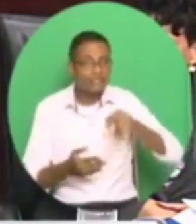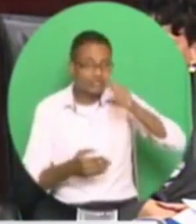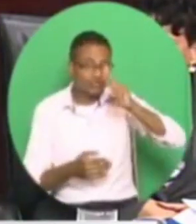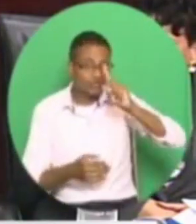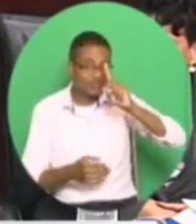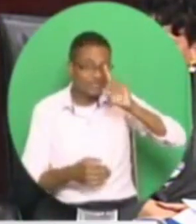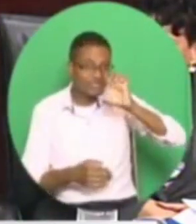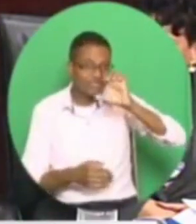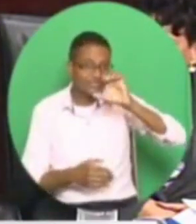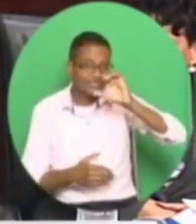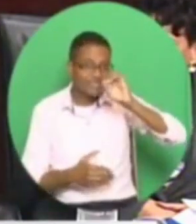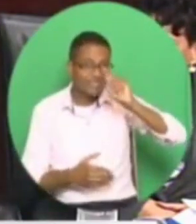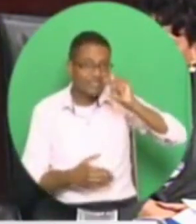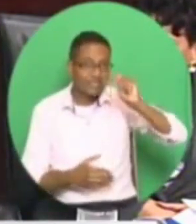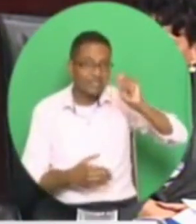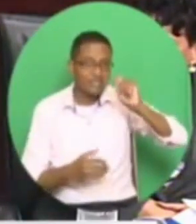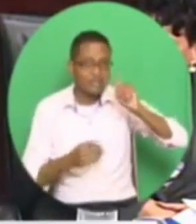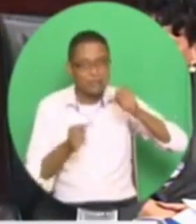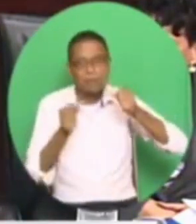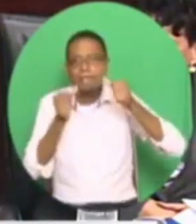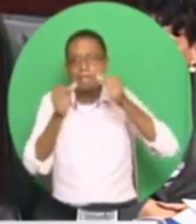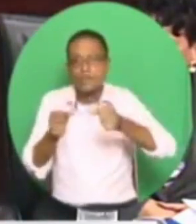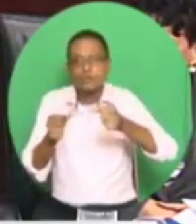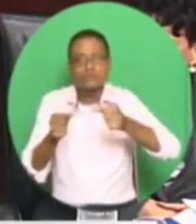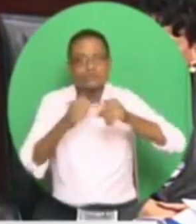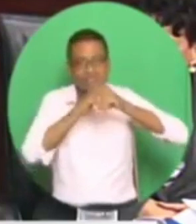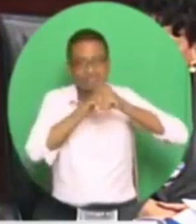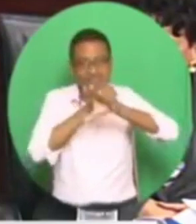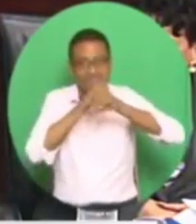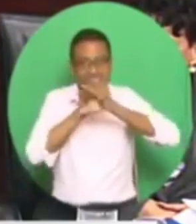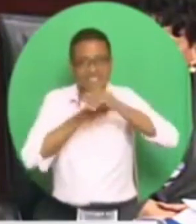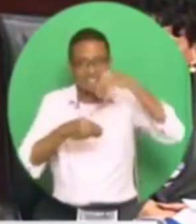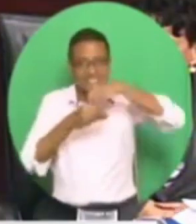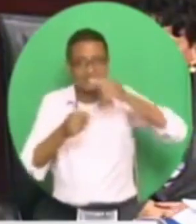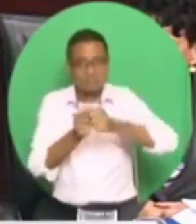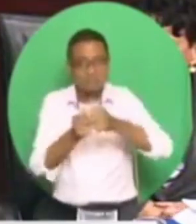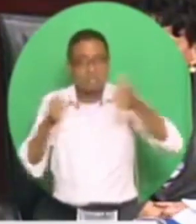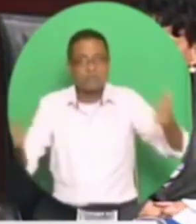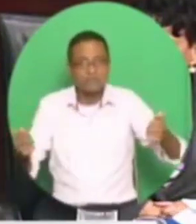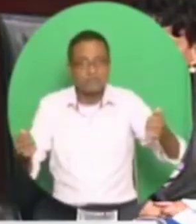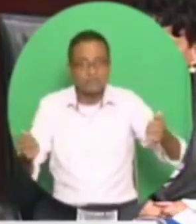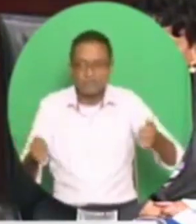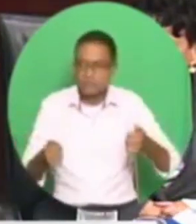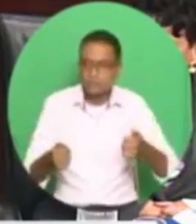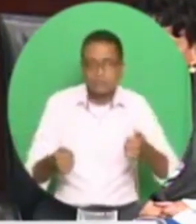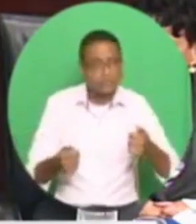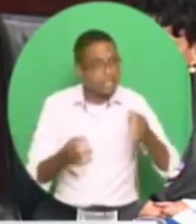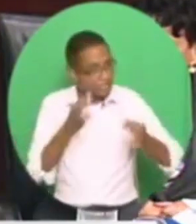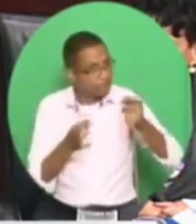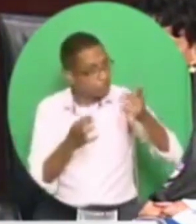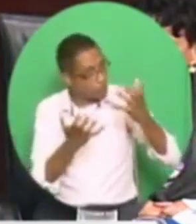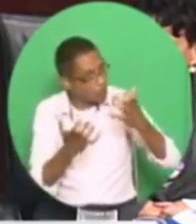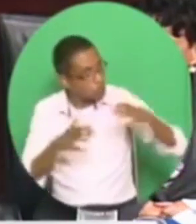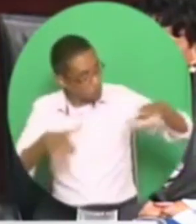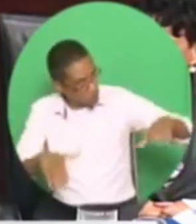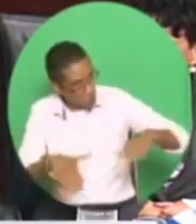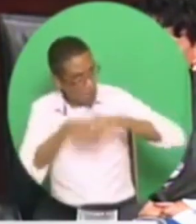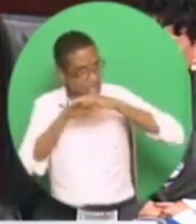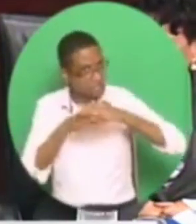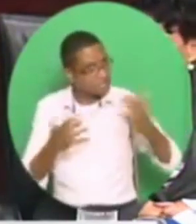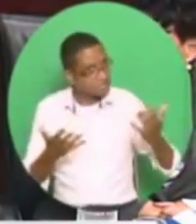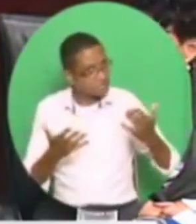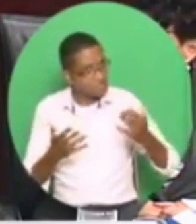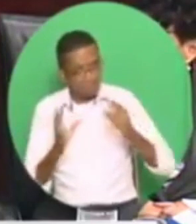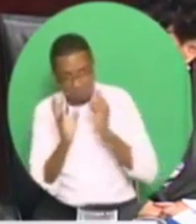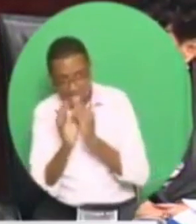newspaper? The event, we're encouraging you to apply and contact us if you want to have wedding, meeting, parties.